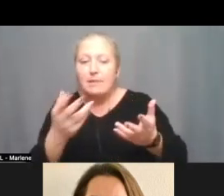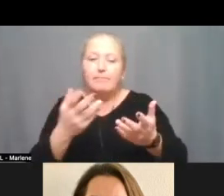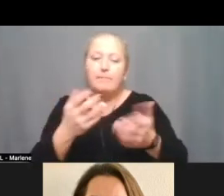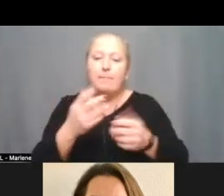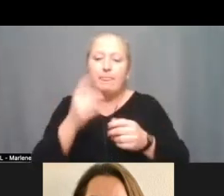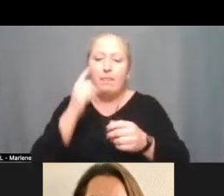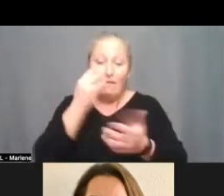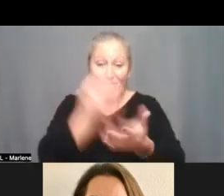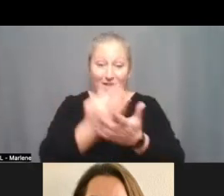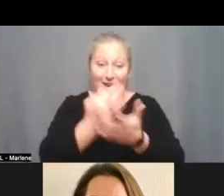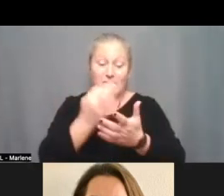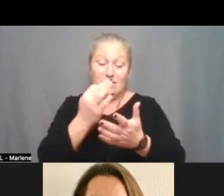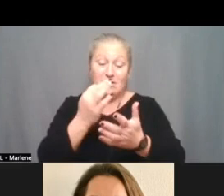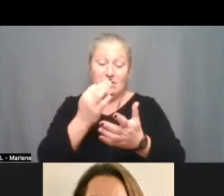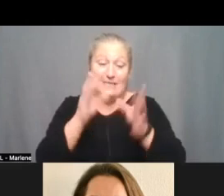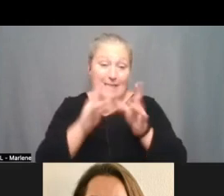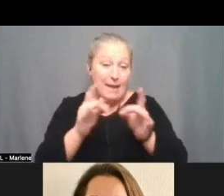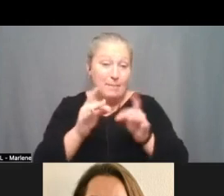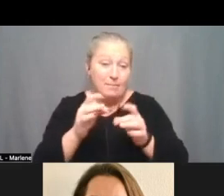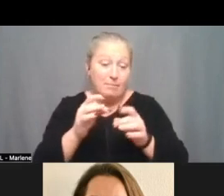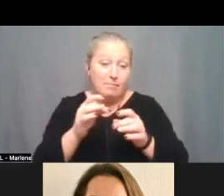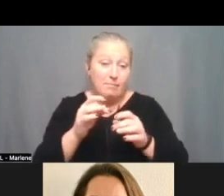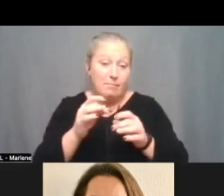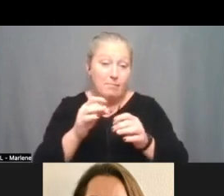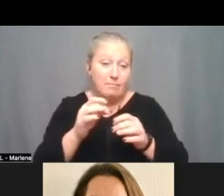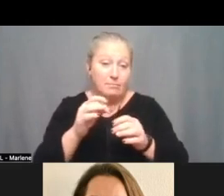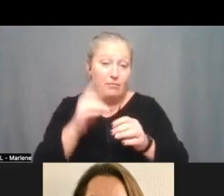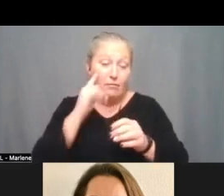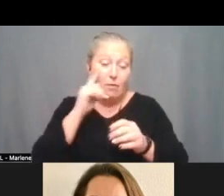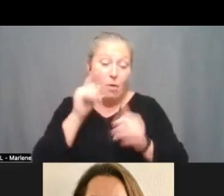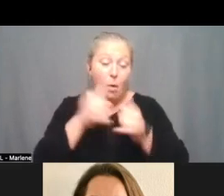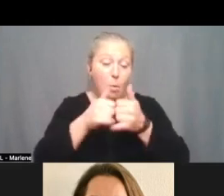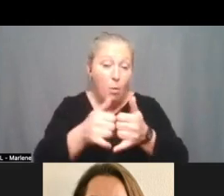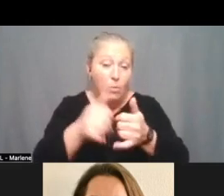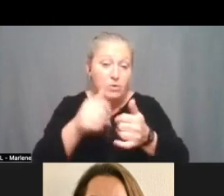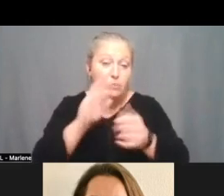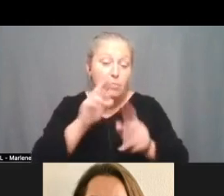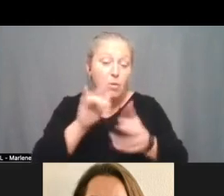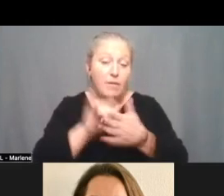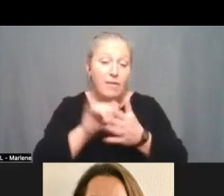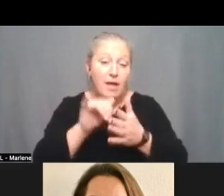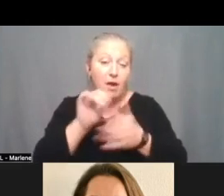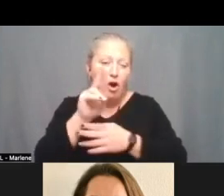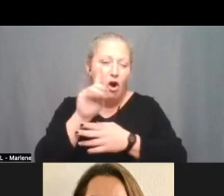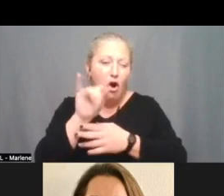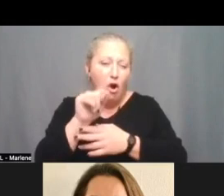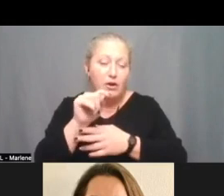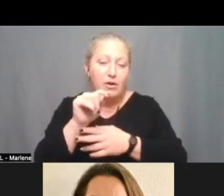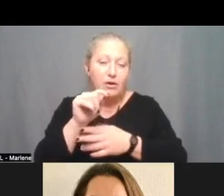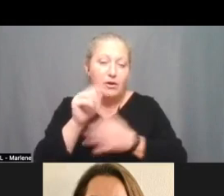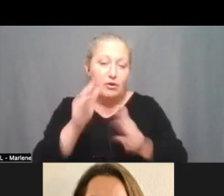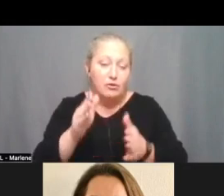the financial statements for the federal awards and site awards uh the report that the auditors generally was an unmodified